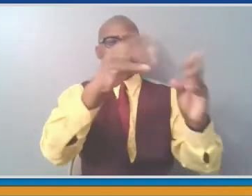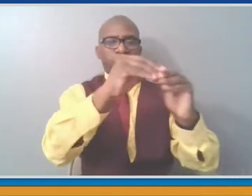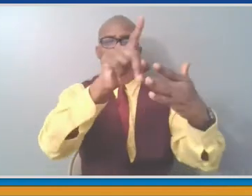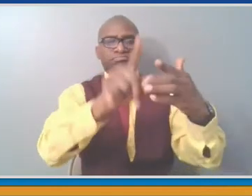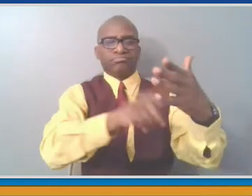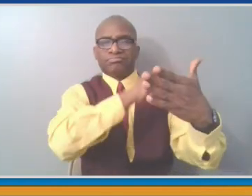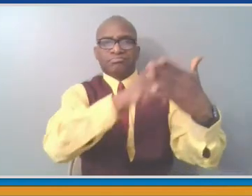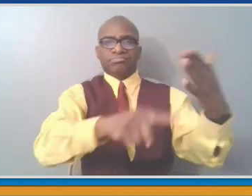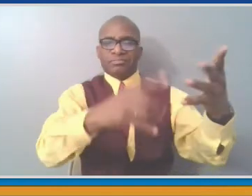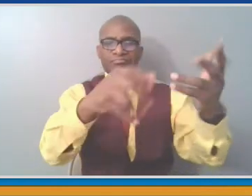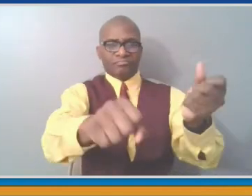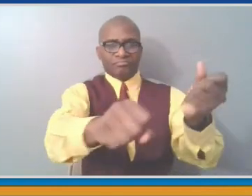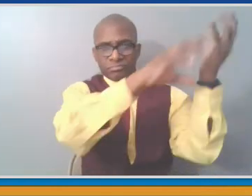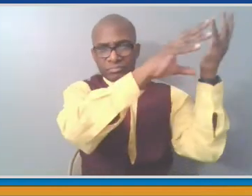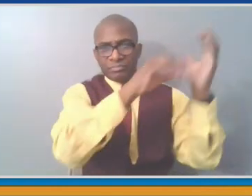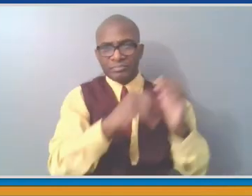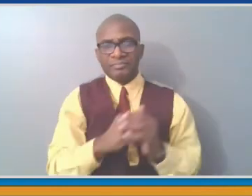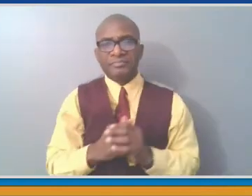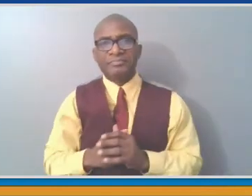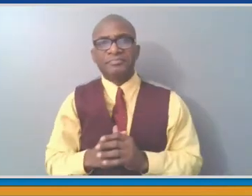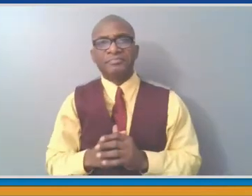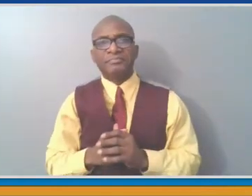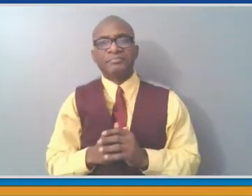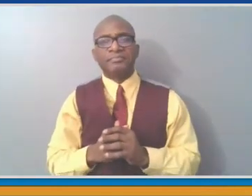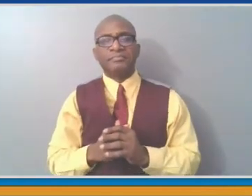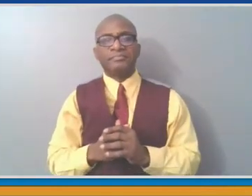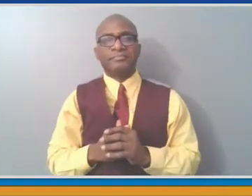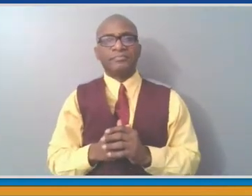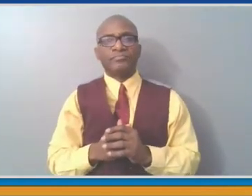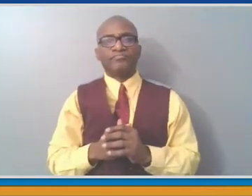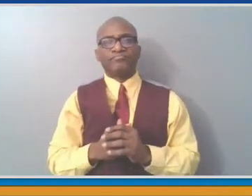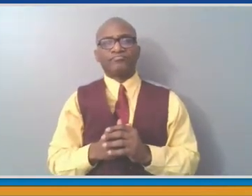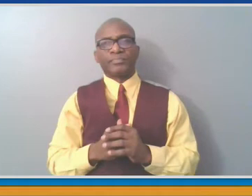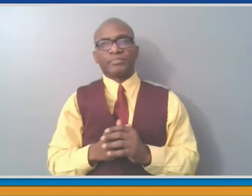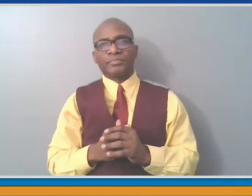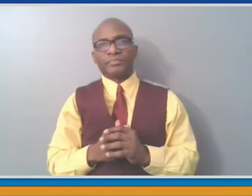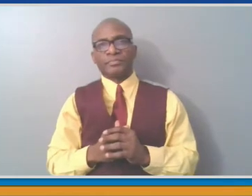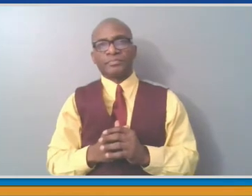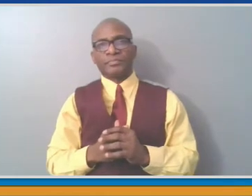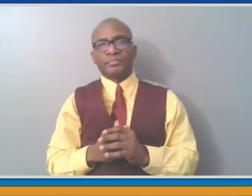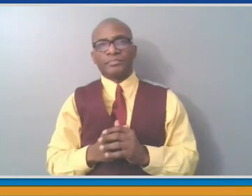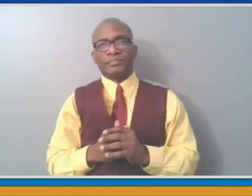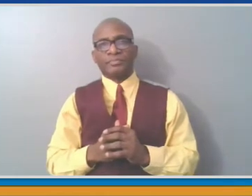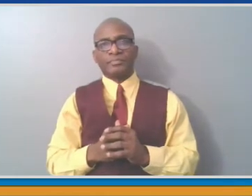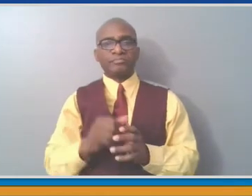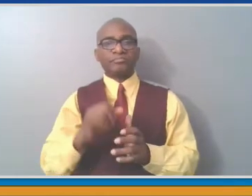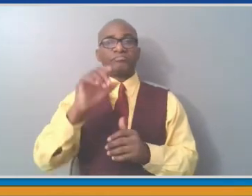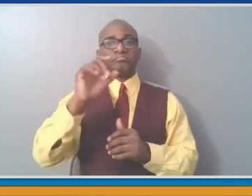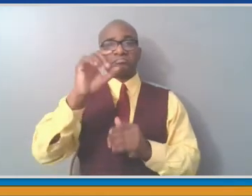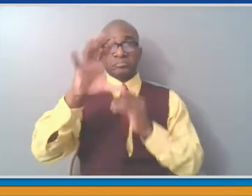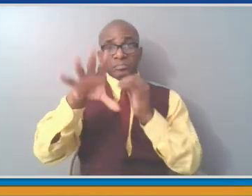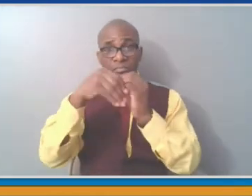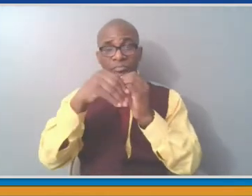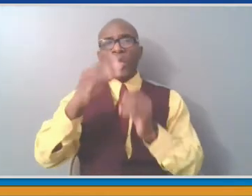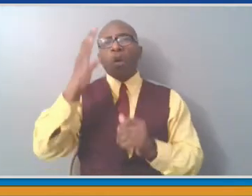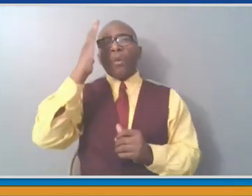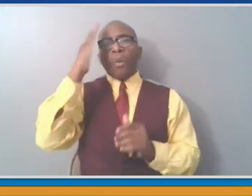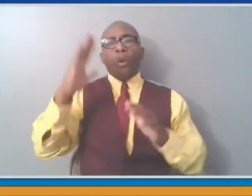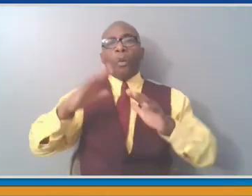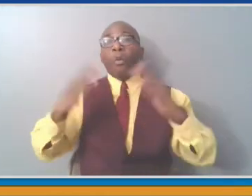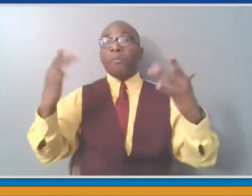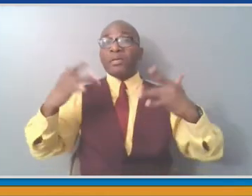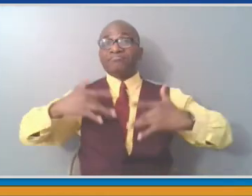into Labor Day period of time. Playland Amusement Park will also open in that same time frame on June 26th.